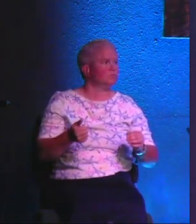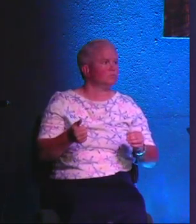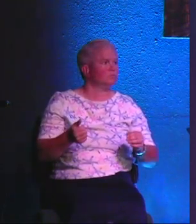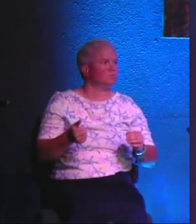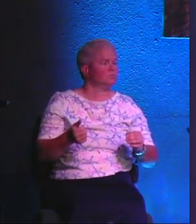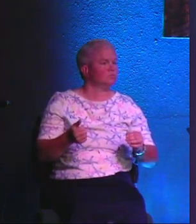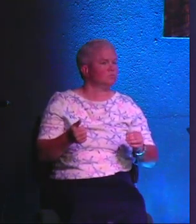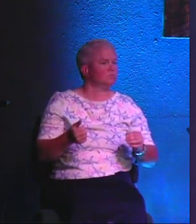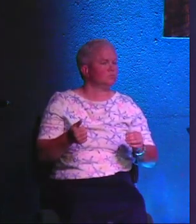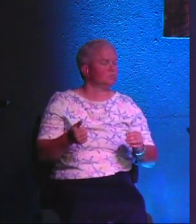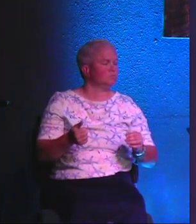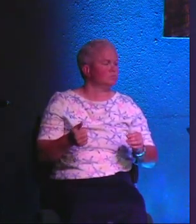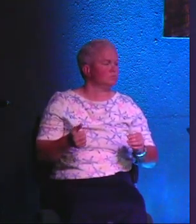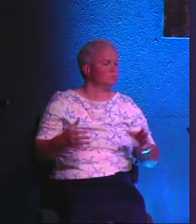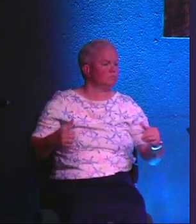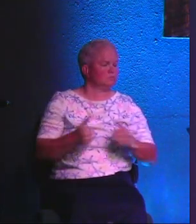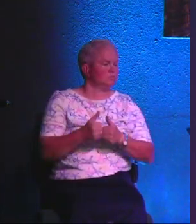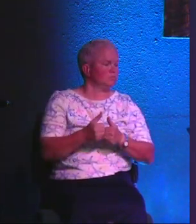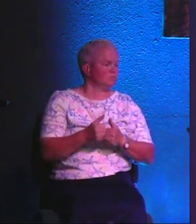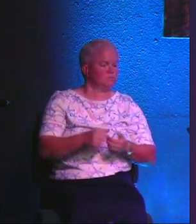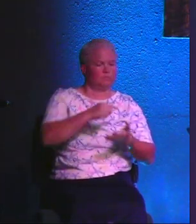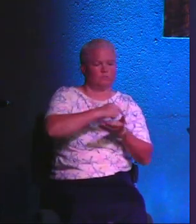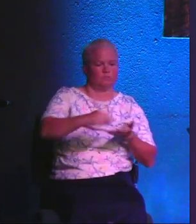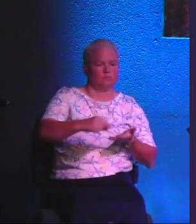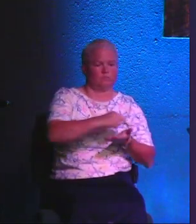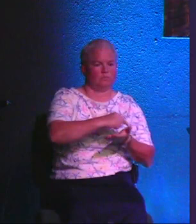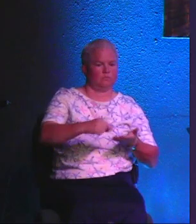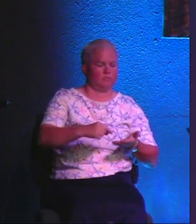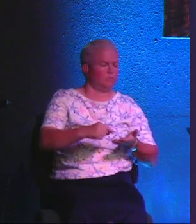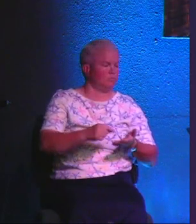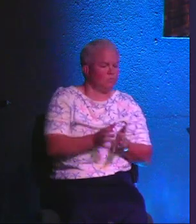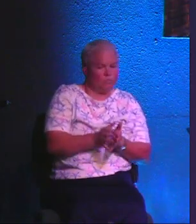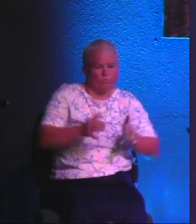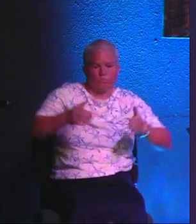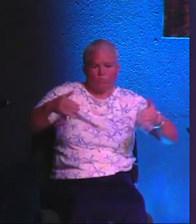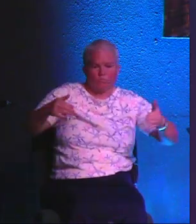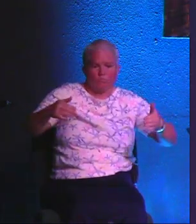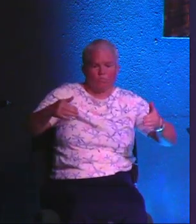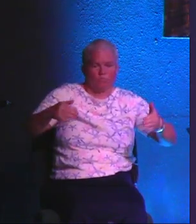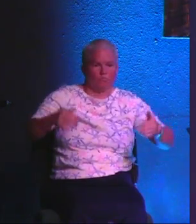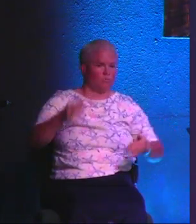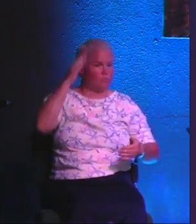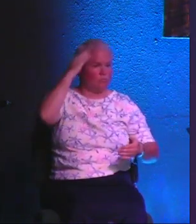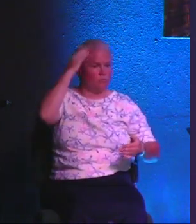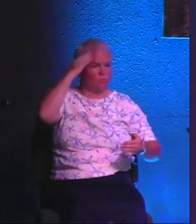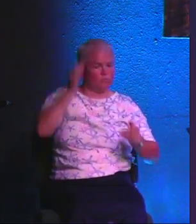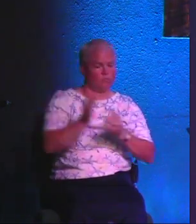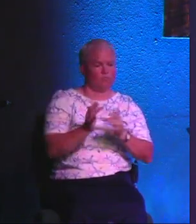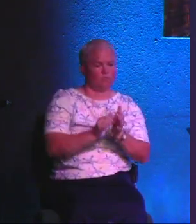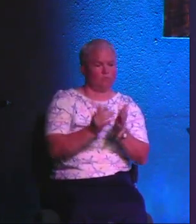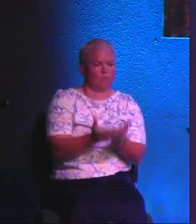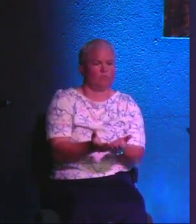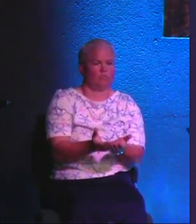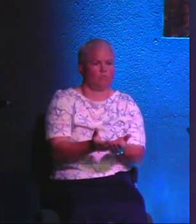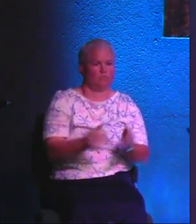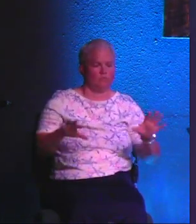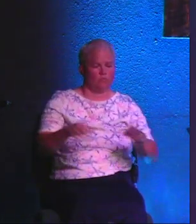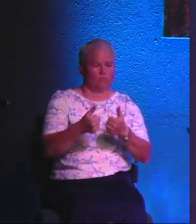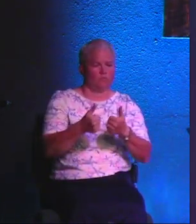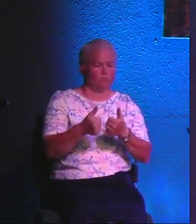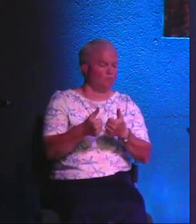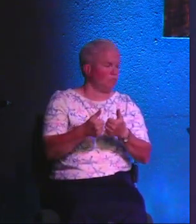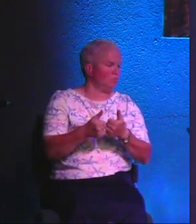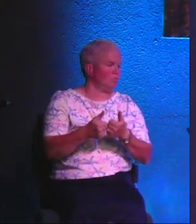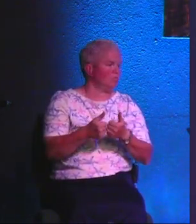studying it. I hope that as we go verse by verse, it's expanding your knowledge of scripture. But I hope it's also